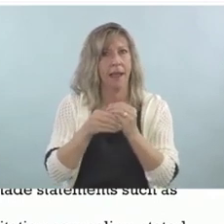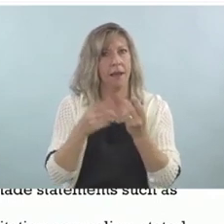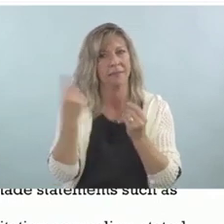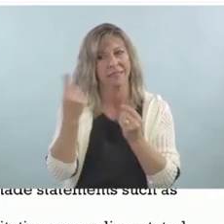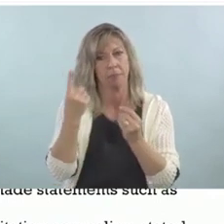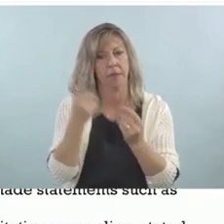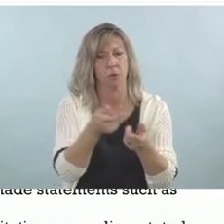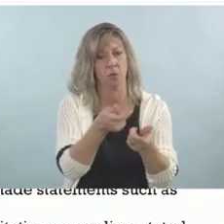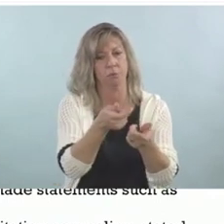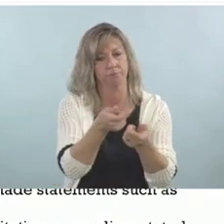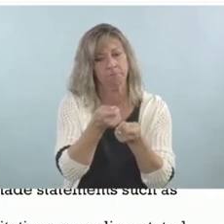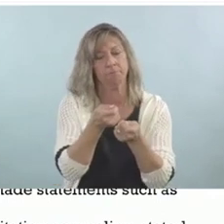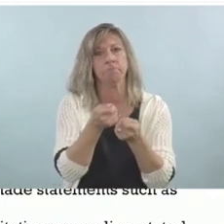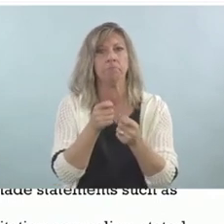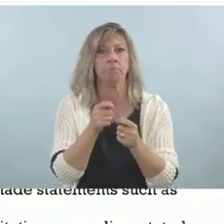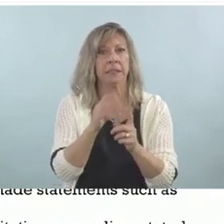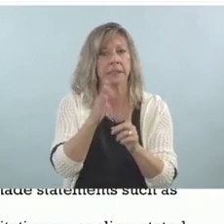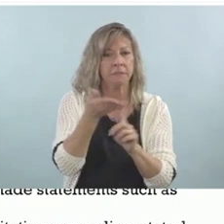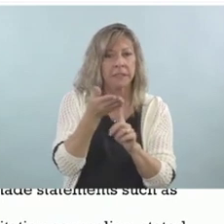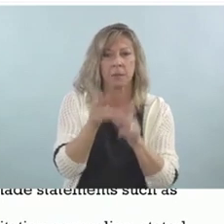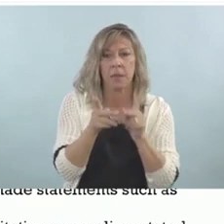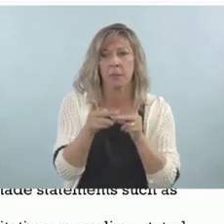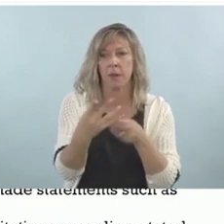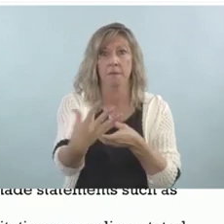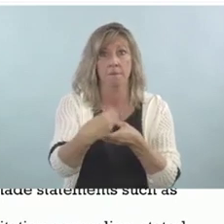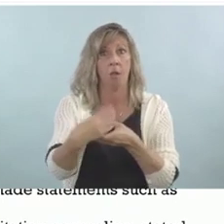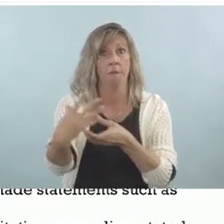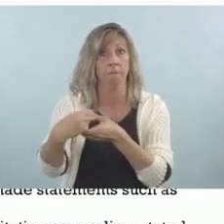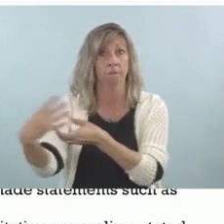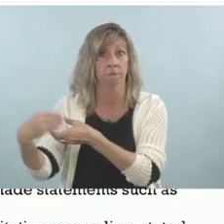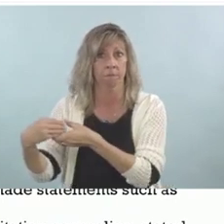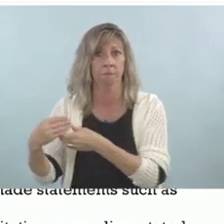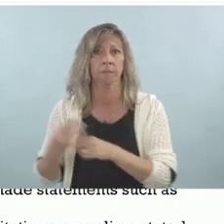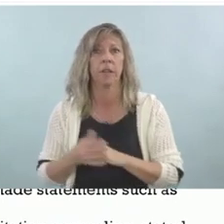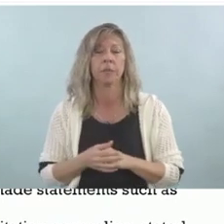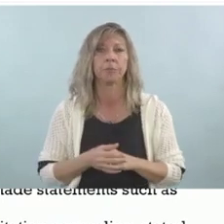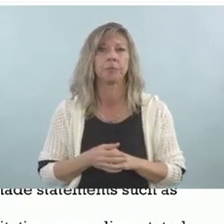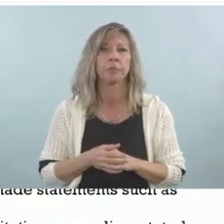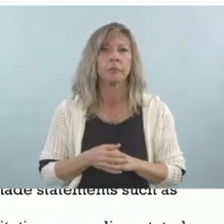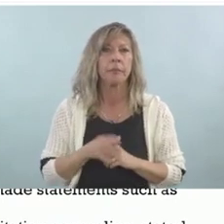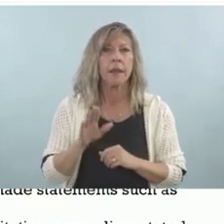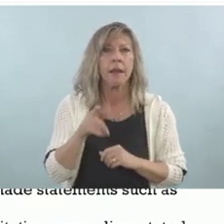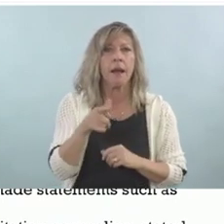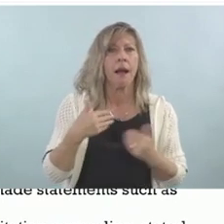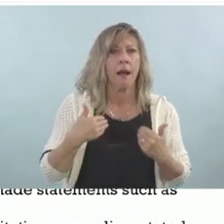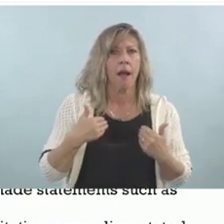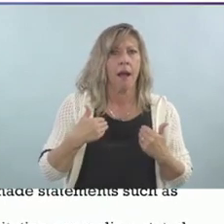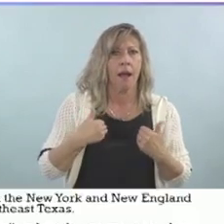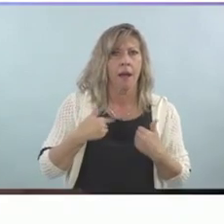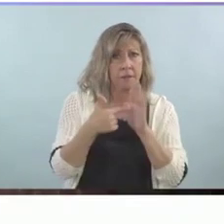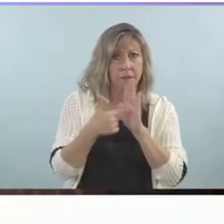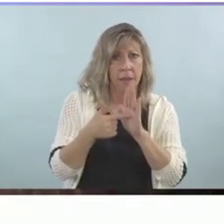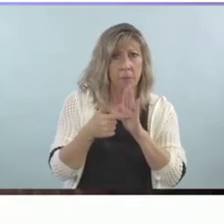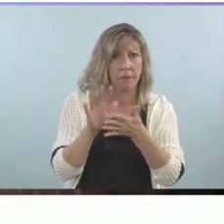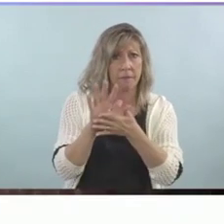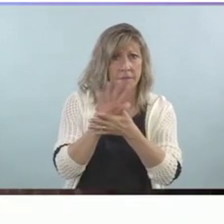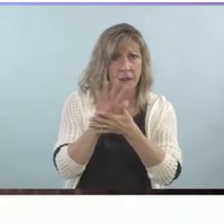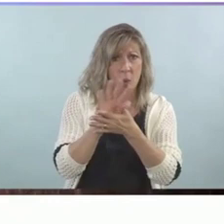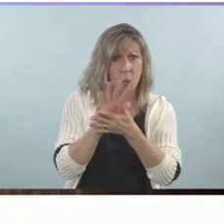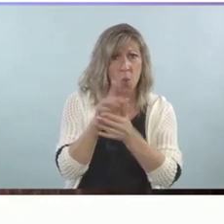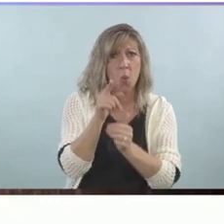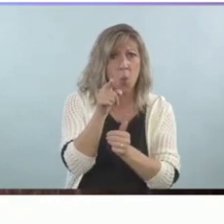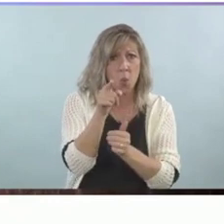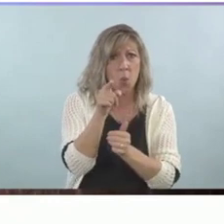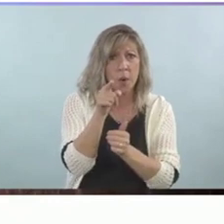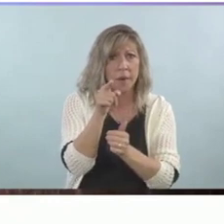So I'm not sure that I can do it on my end, but there is a sample video here. Oh, yes. You can see on the